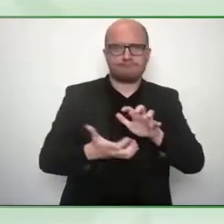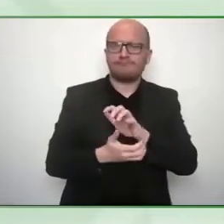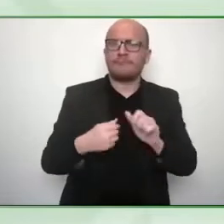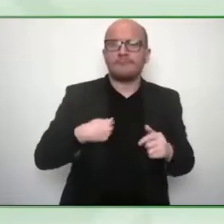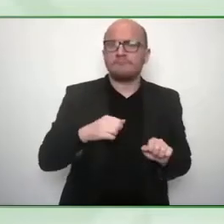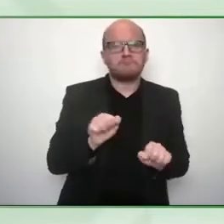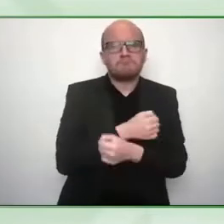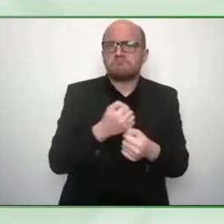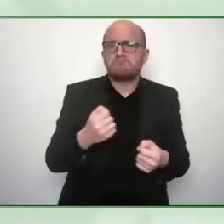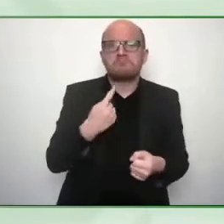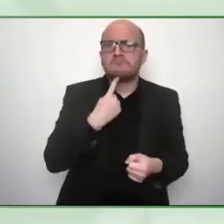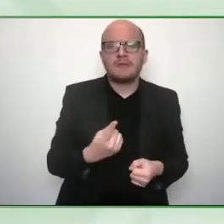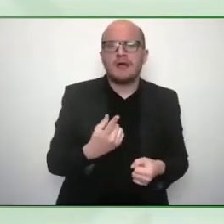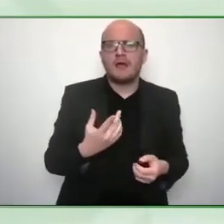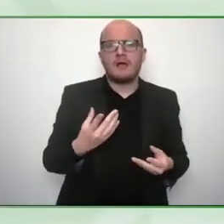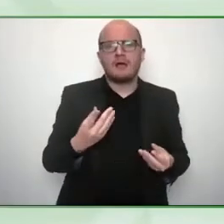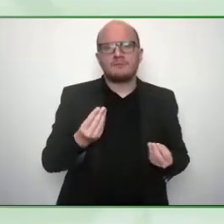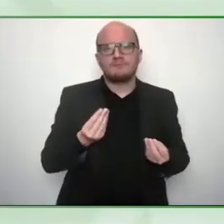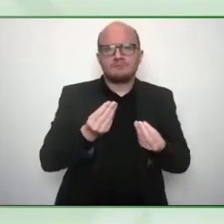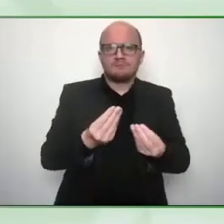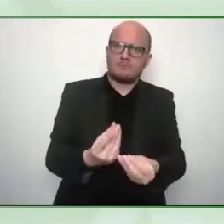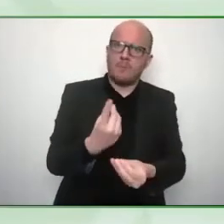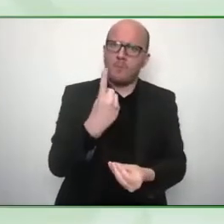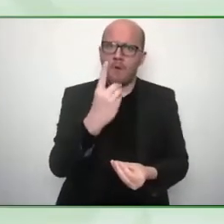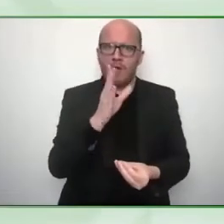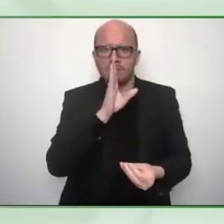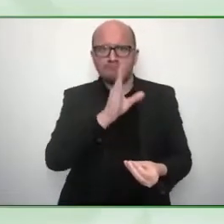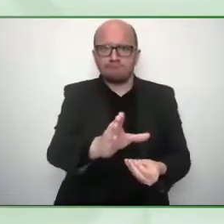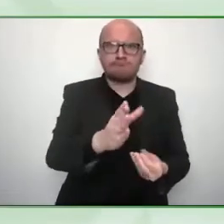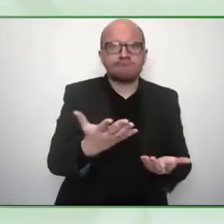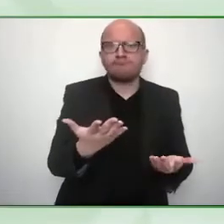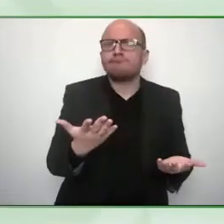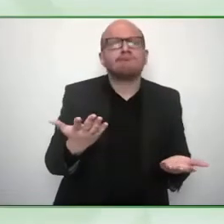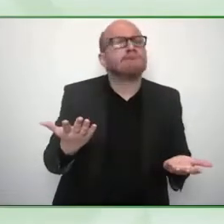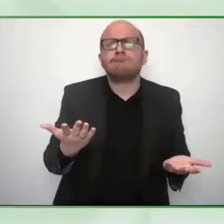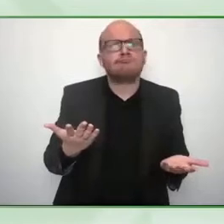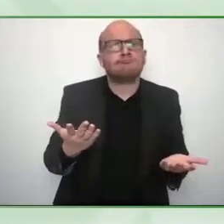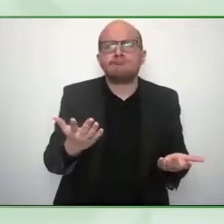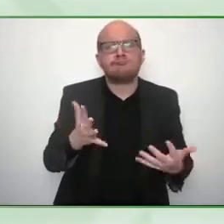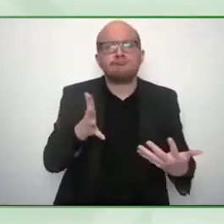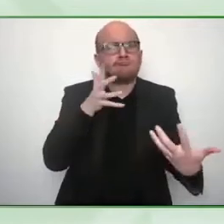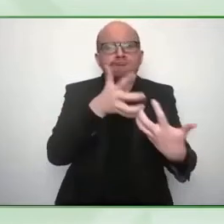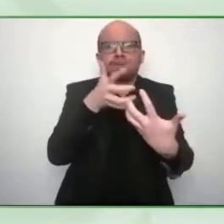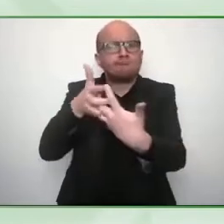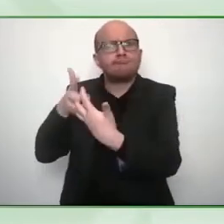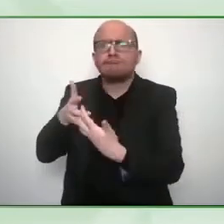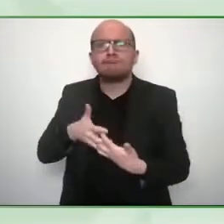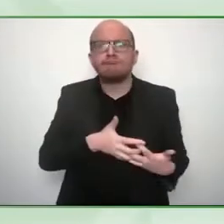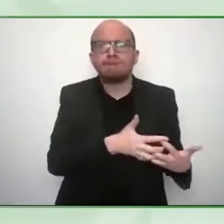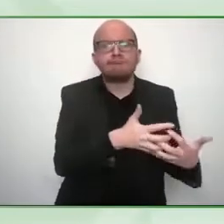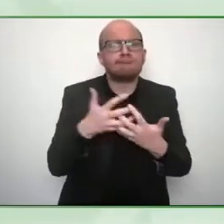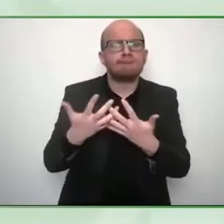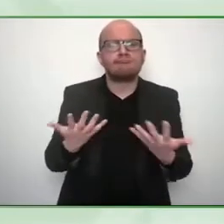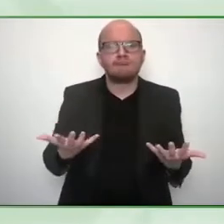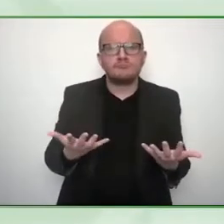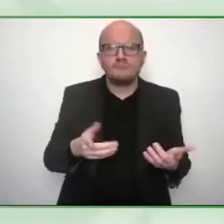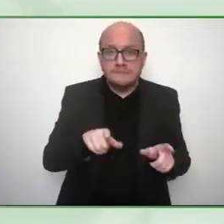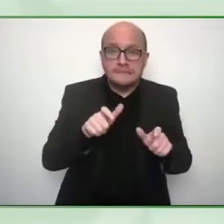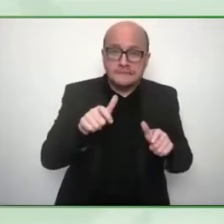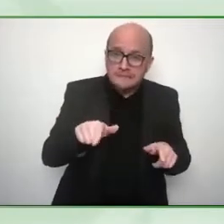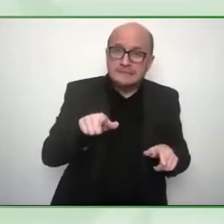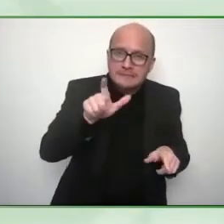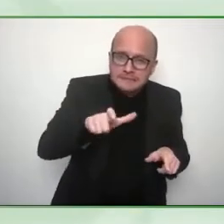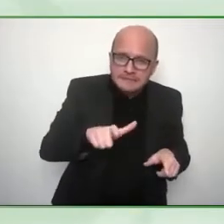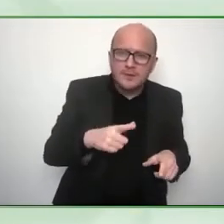collaborative model saying that we can't do it alone and and looking at others who would also be stakeholders we can get that into that maybe a little bit